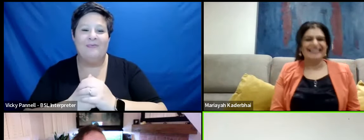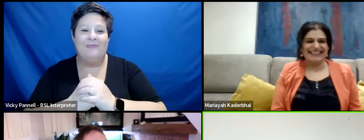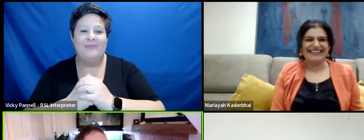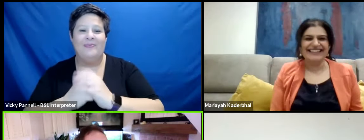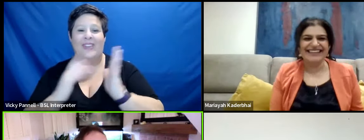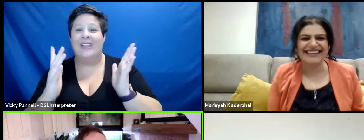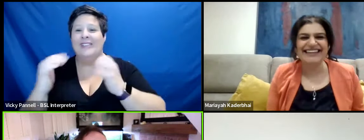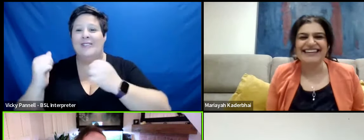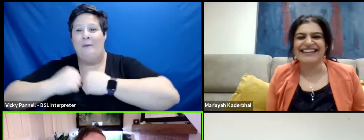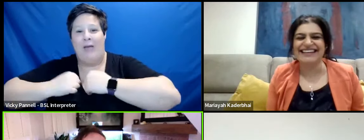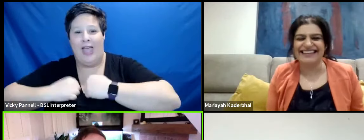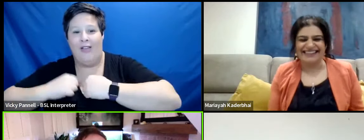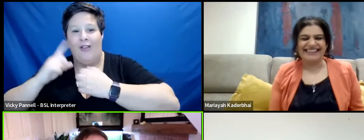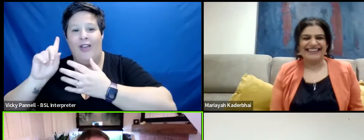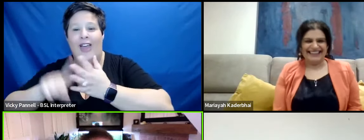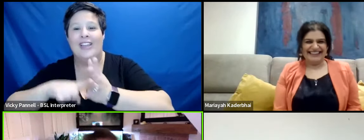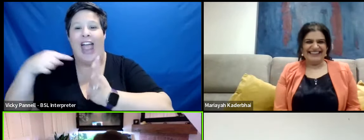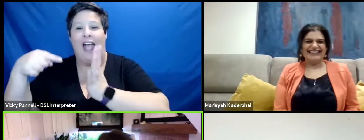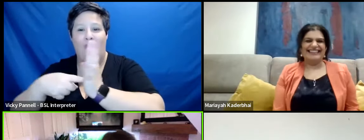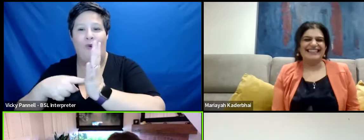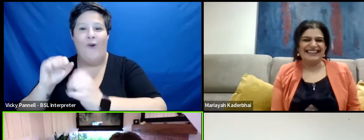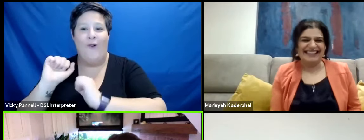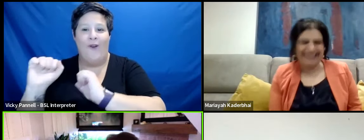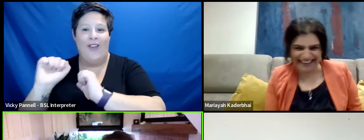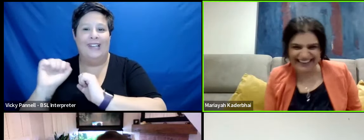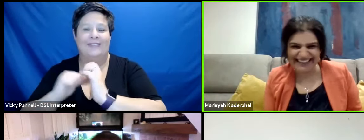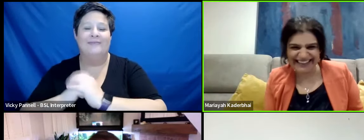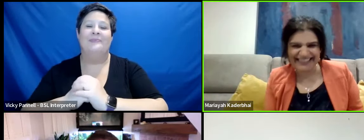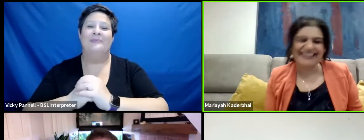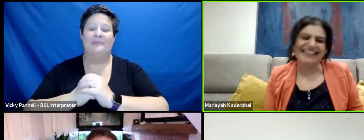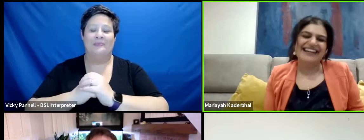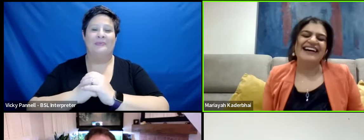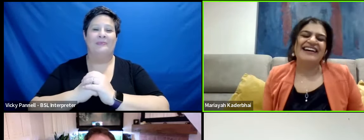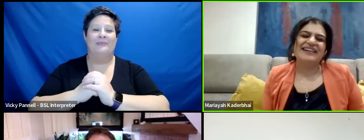it's not my own I got that object it's pretty good